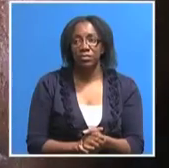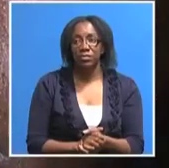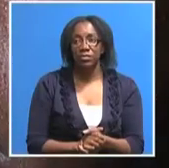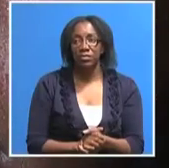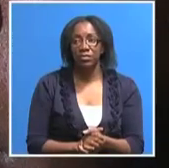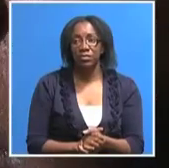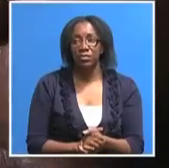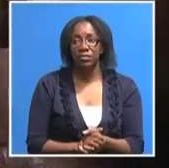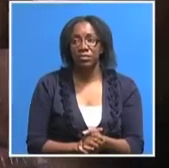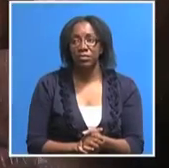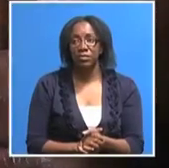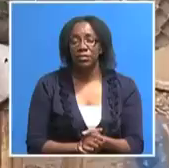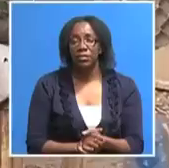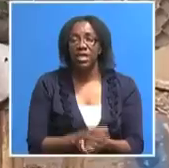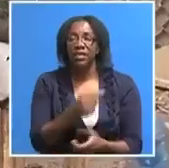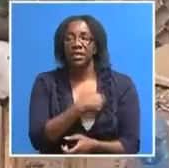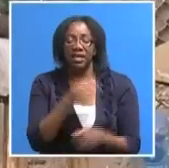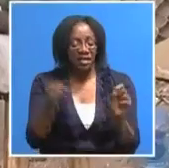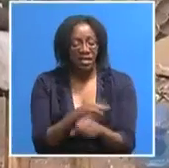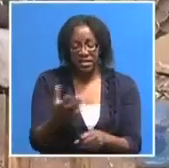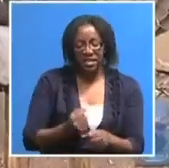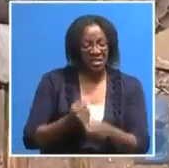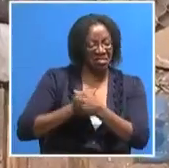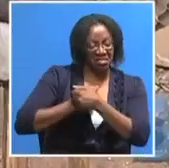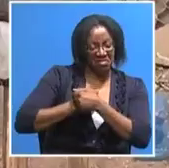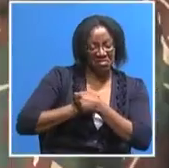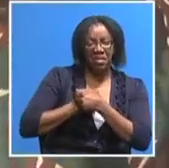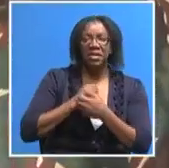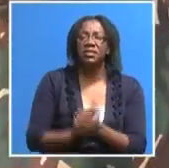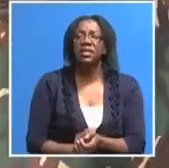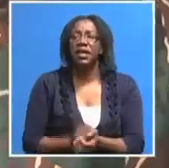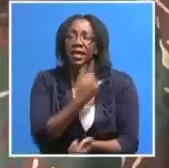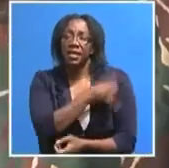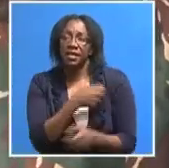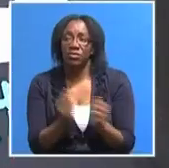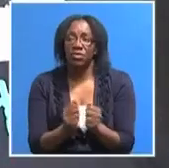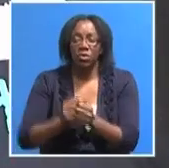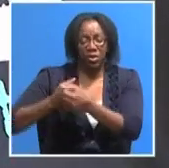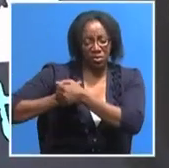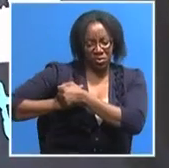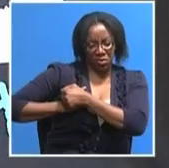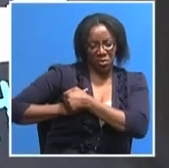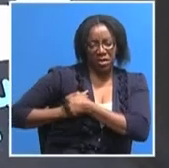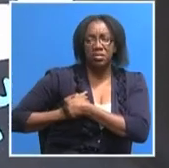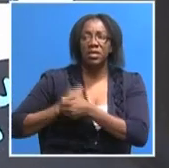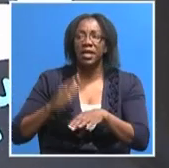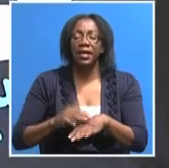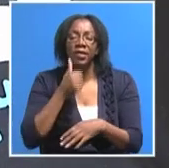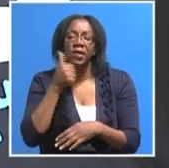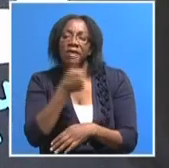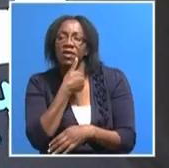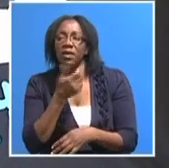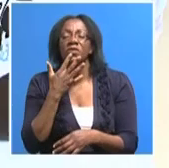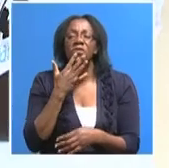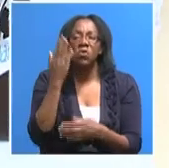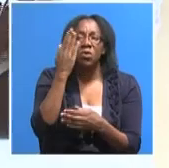Vihonga is an orphan and lives with her grandmother and uncle, both of whom are pensioners. Tinemro Care Foundation is an